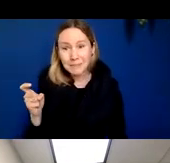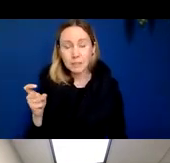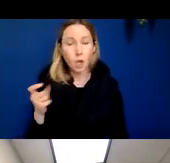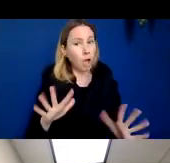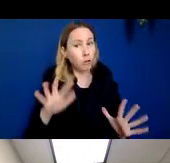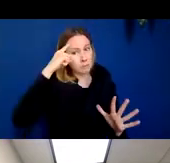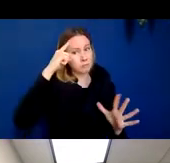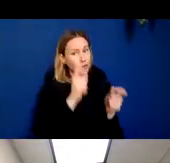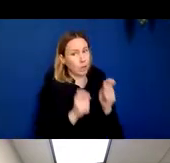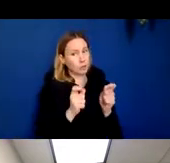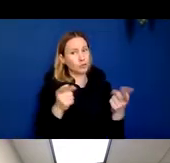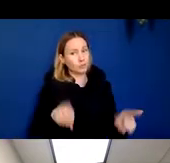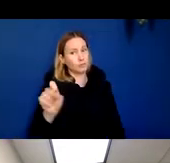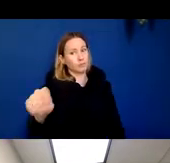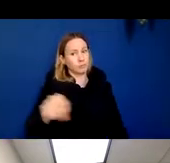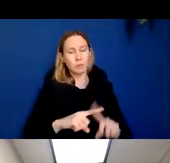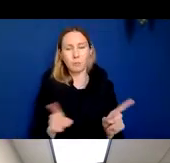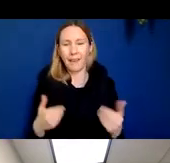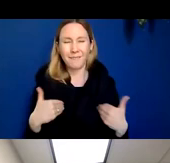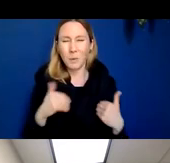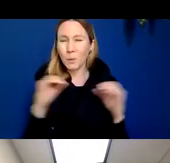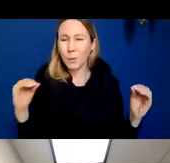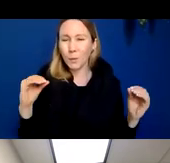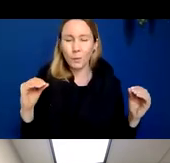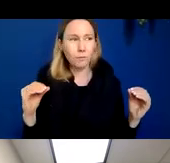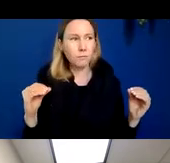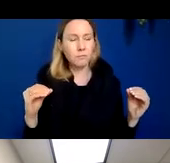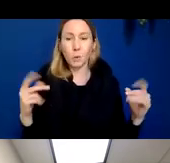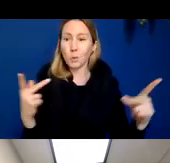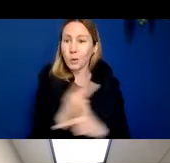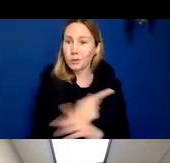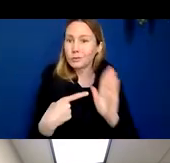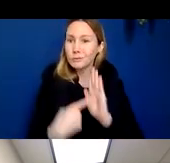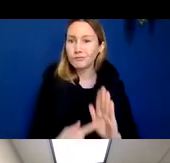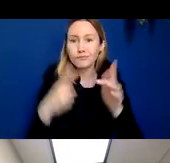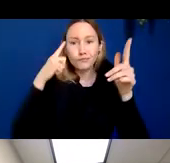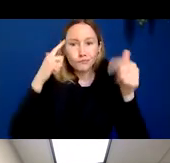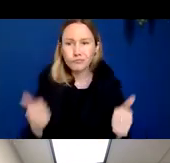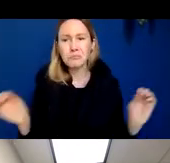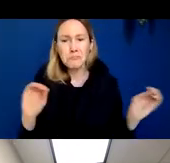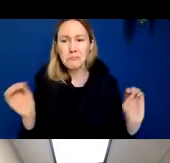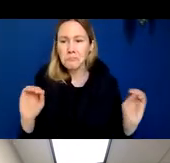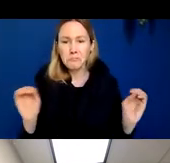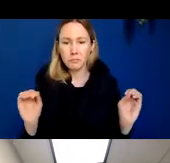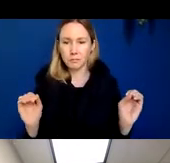but as far as anyone can tell, there aren't any worrisome signs or symptoms. This is something we've learned through research,